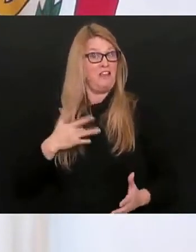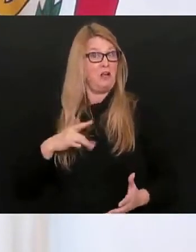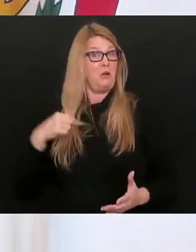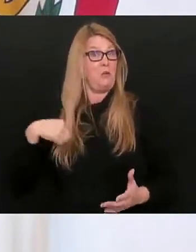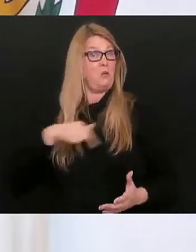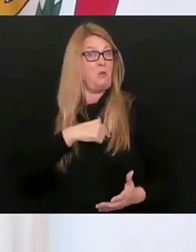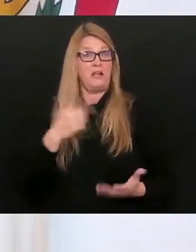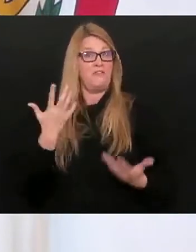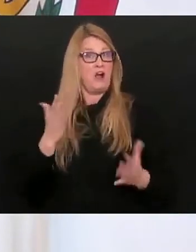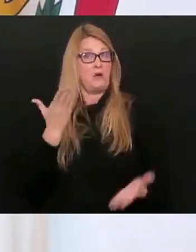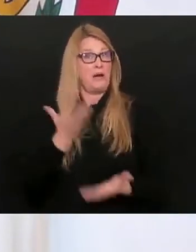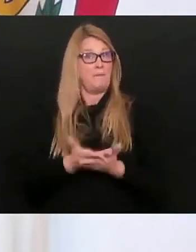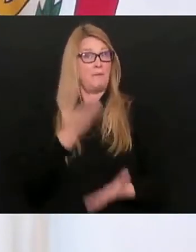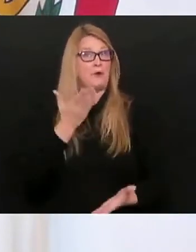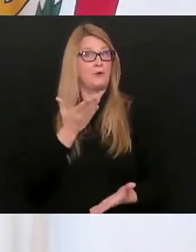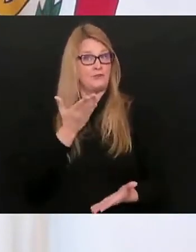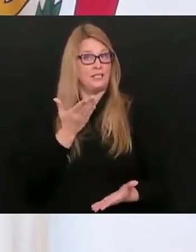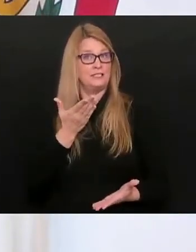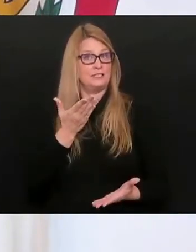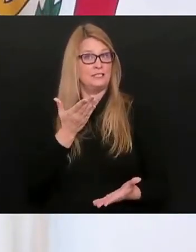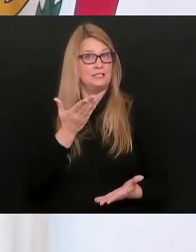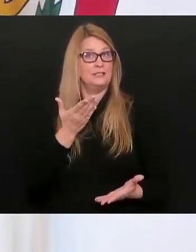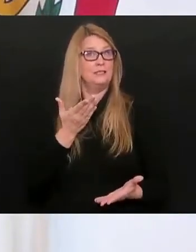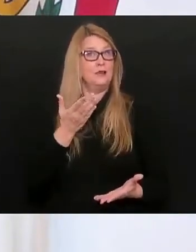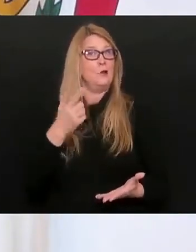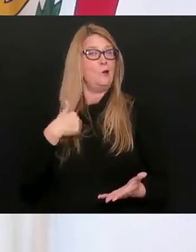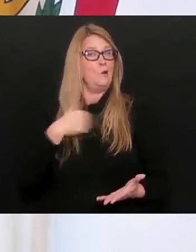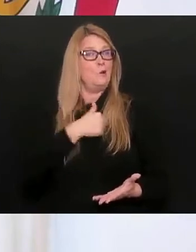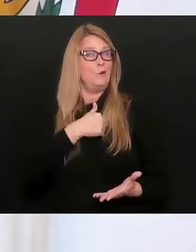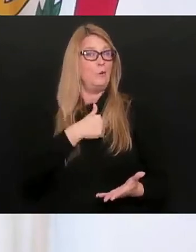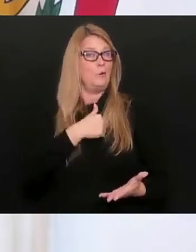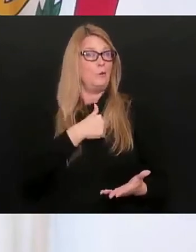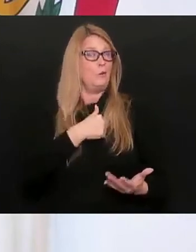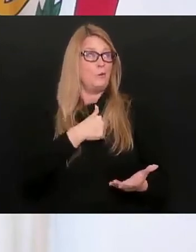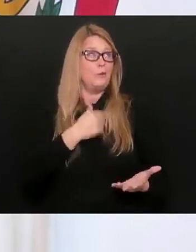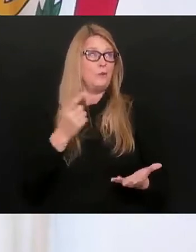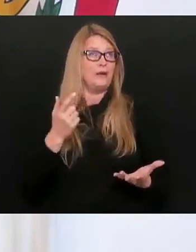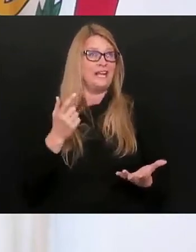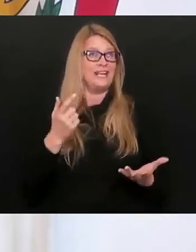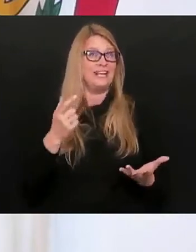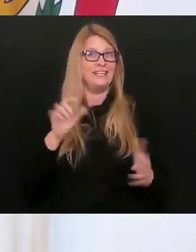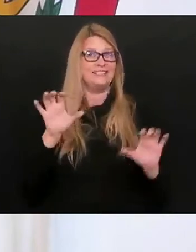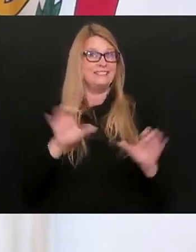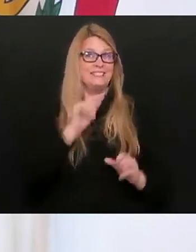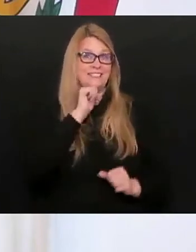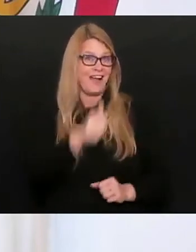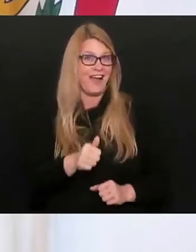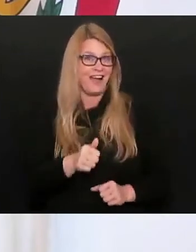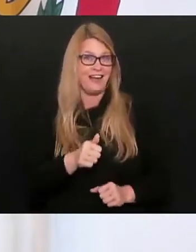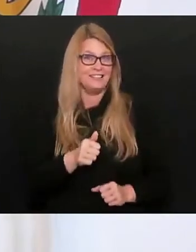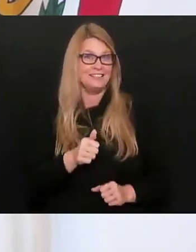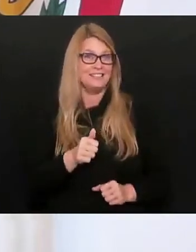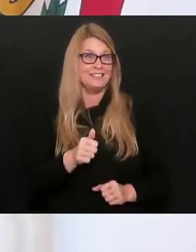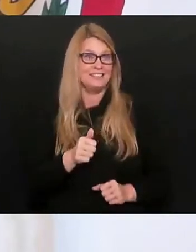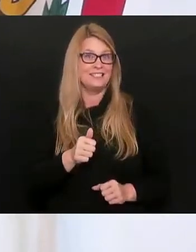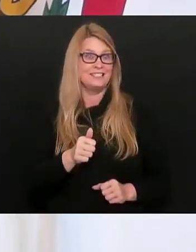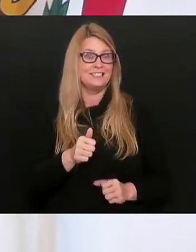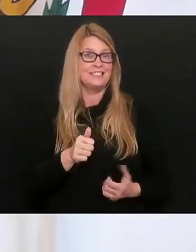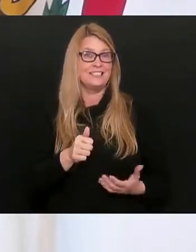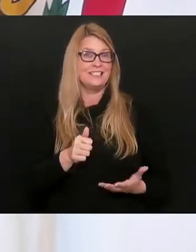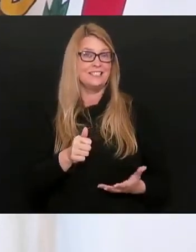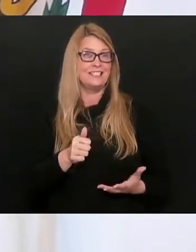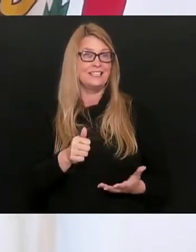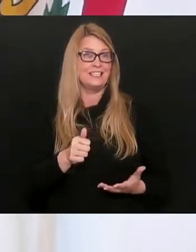undersized, but really, when it really boils right down to it, did not, this stimulus package